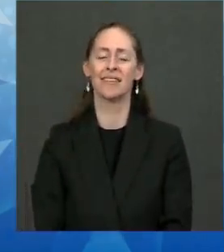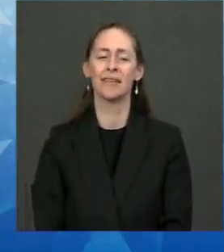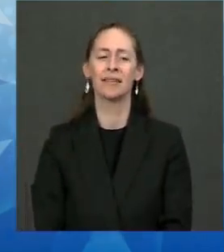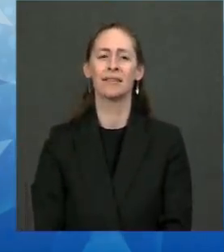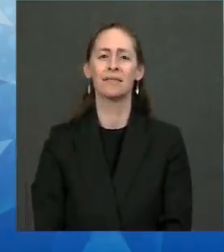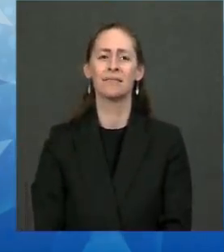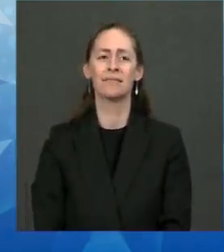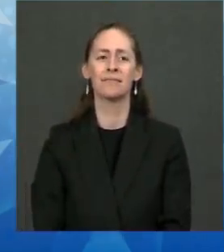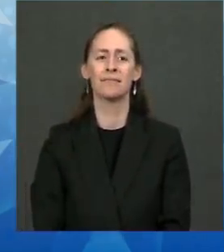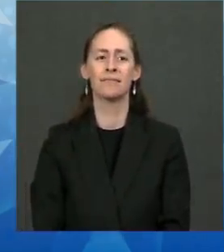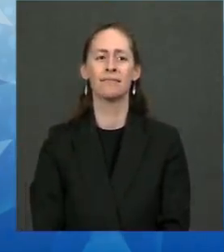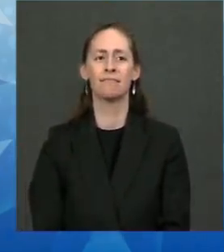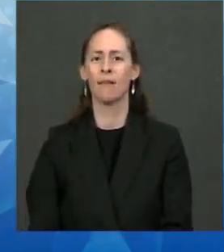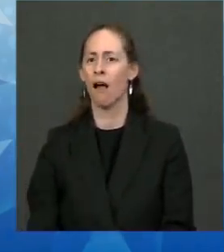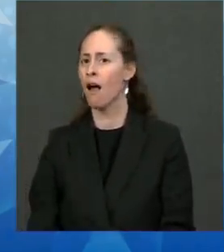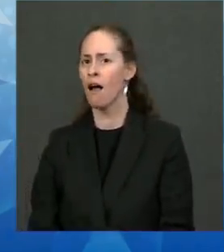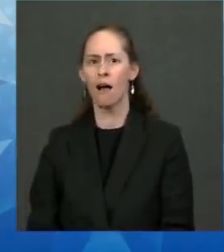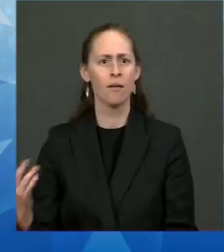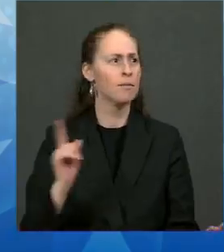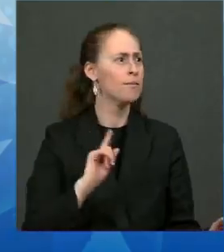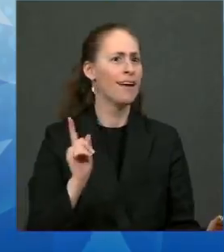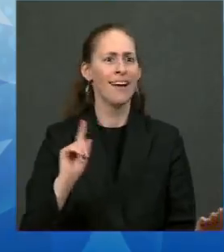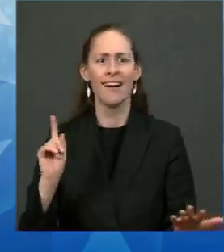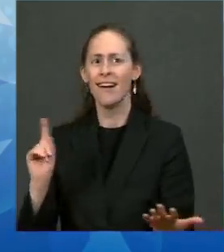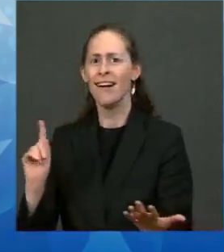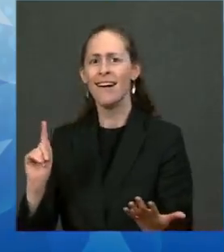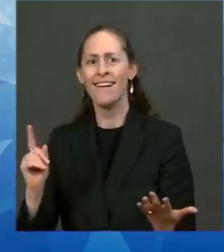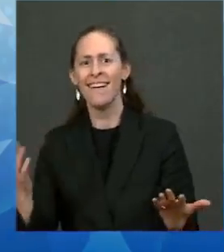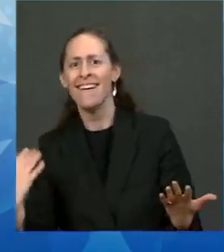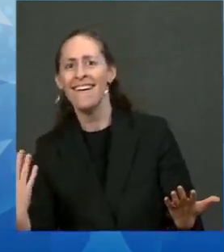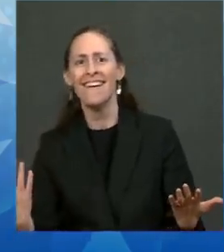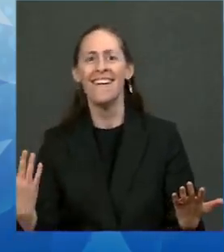Where is everybody? Jill! Hi!